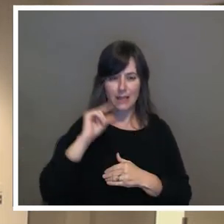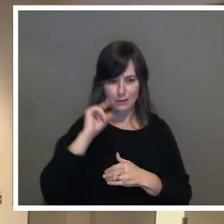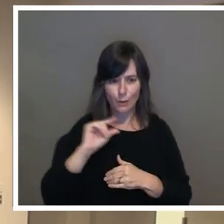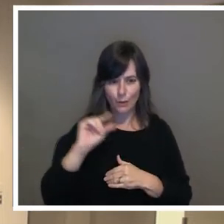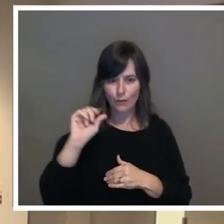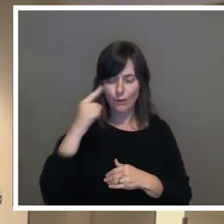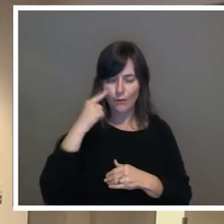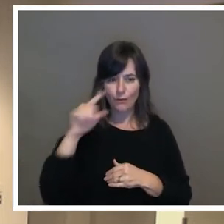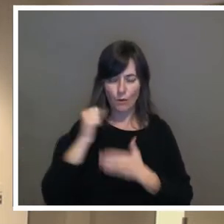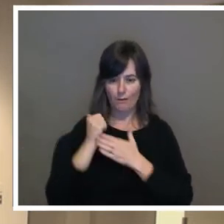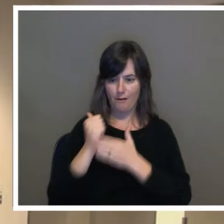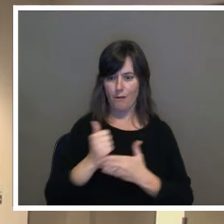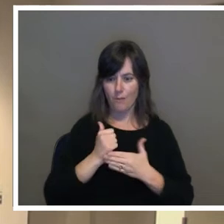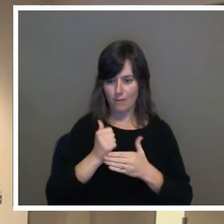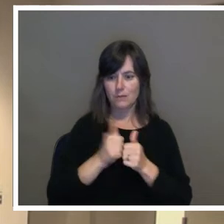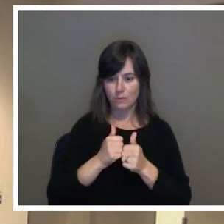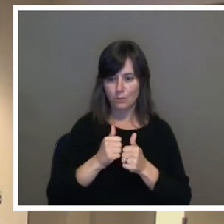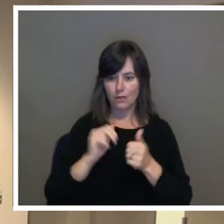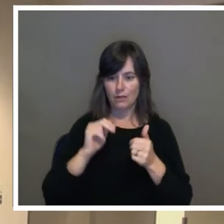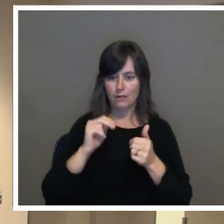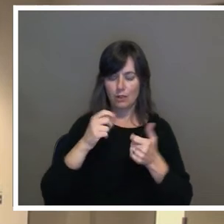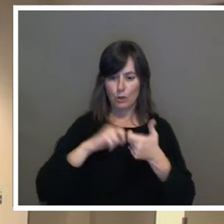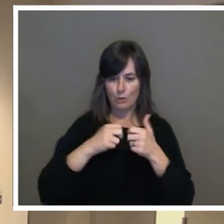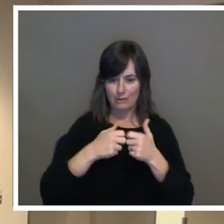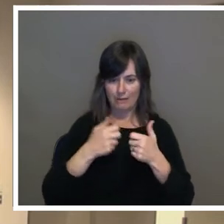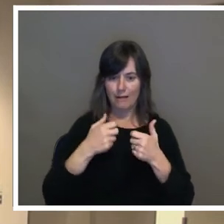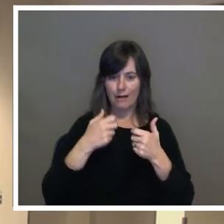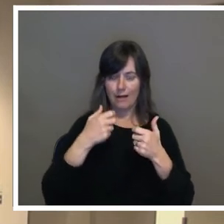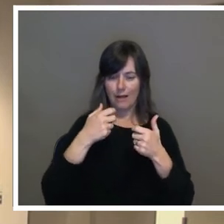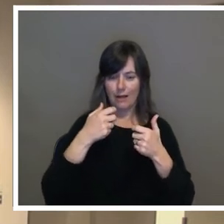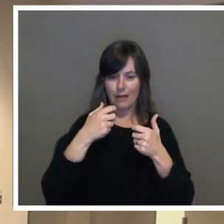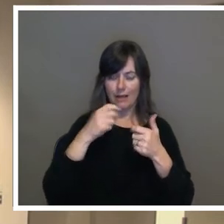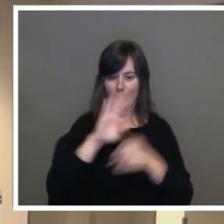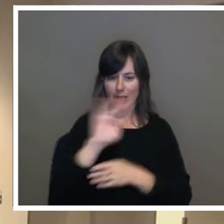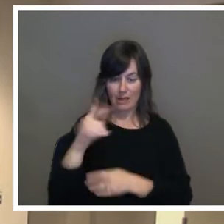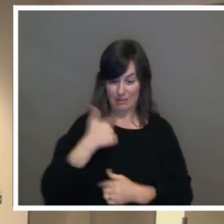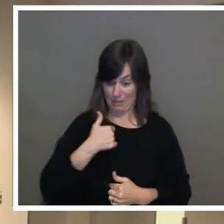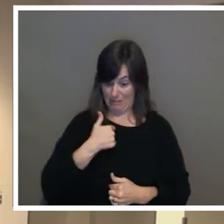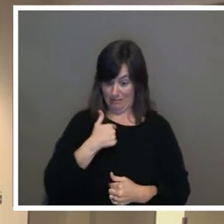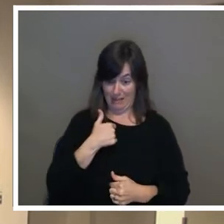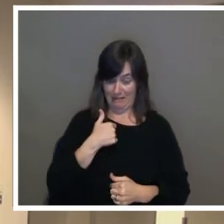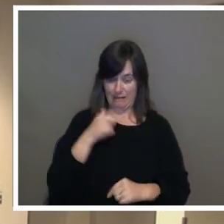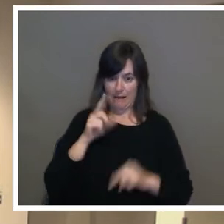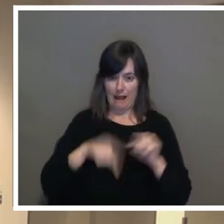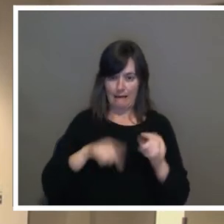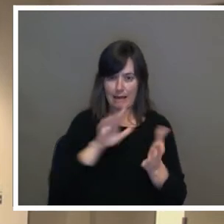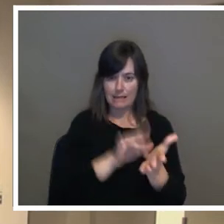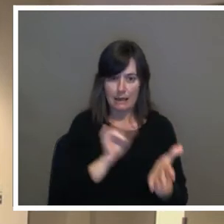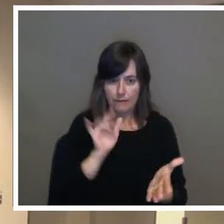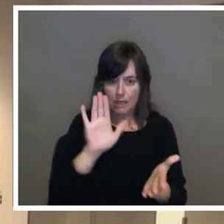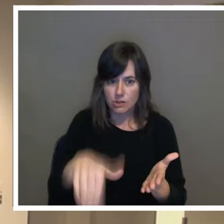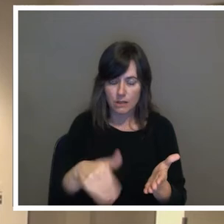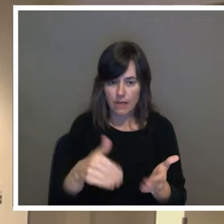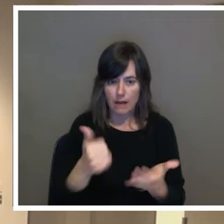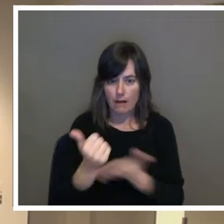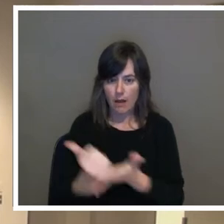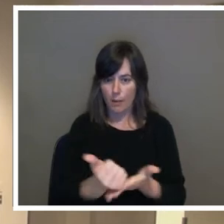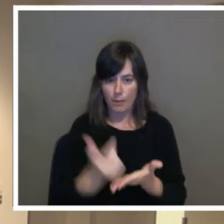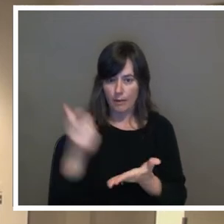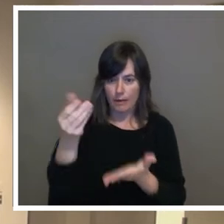us with our utility bills. And never once was I able to take advantage of those funds.